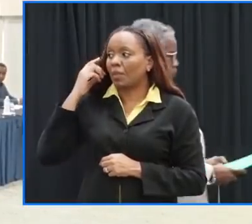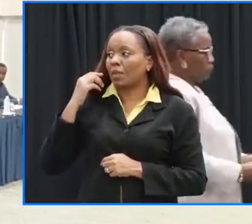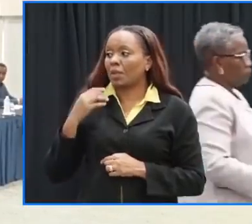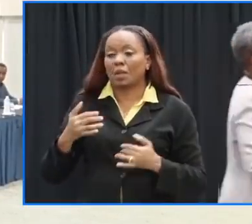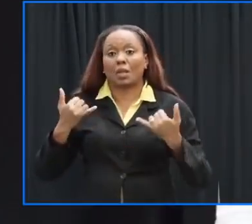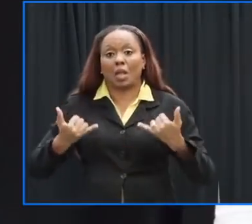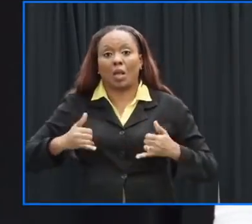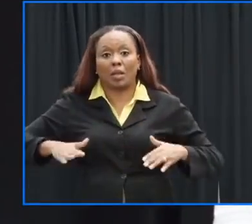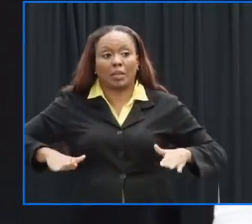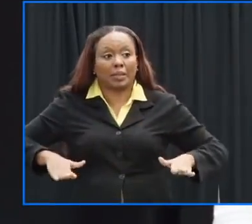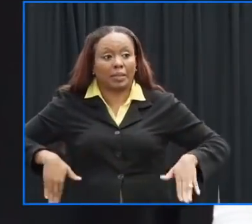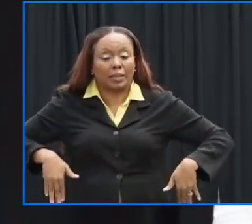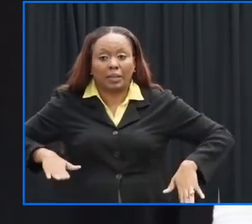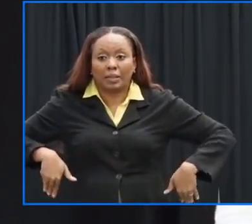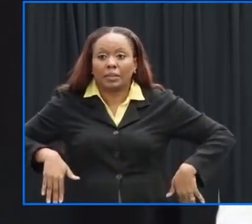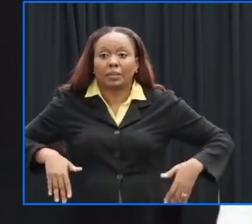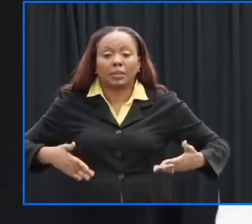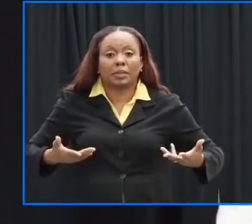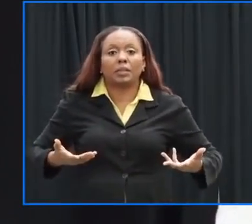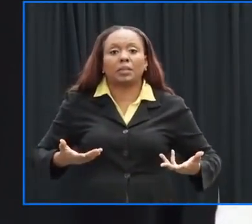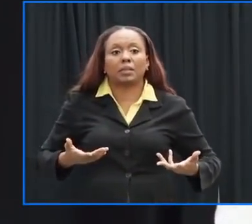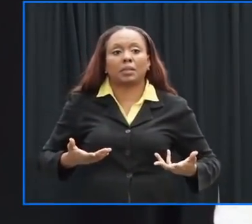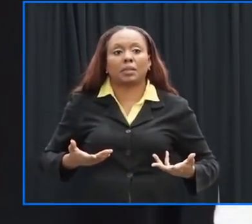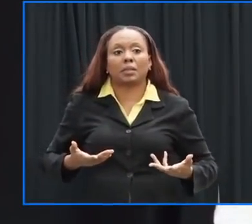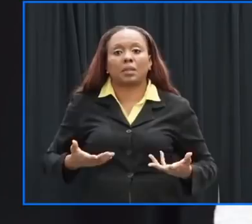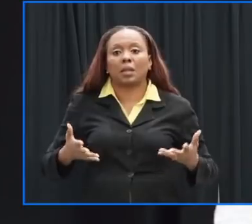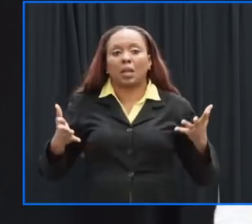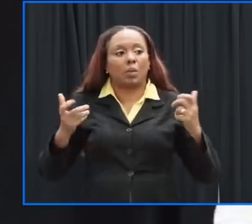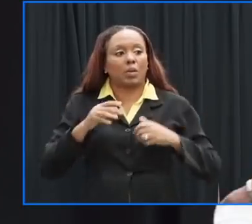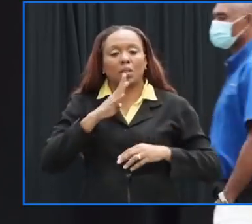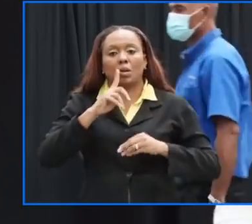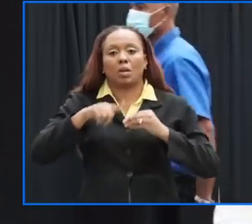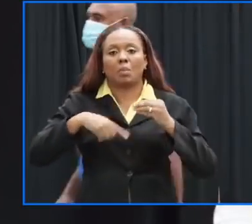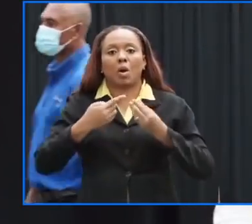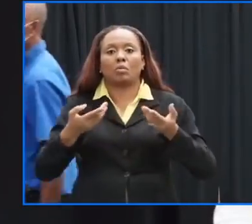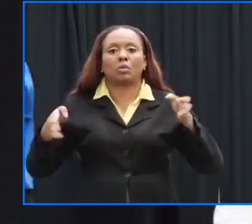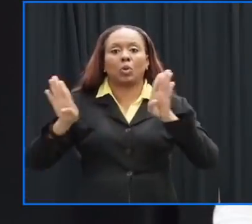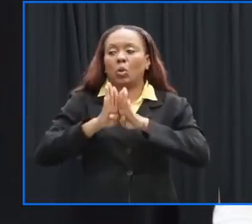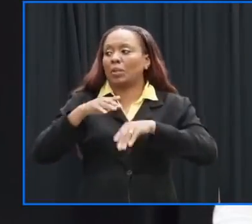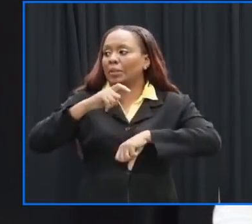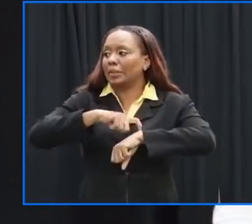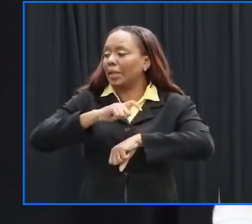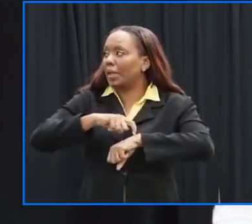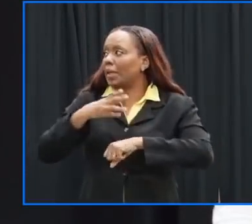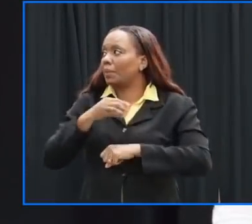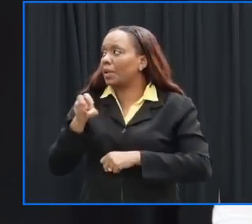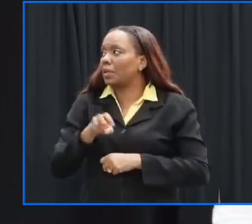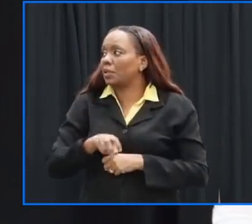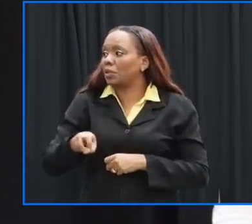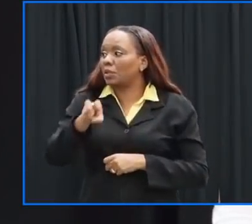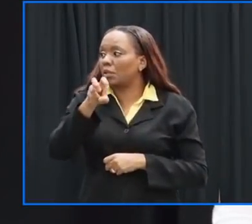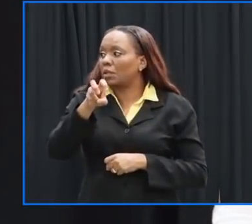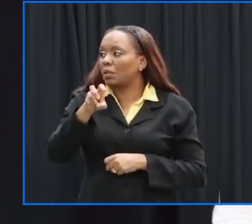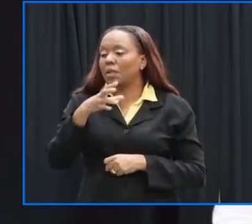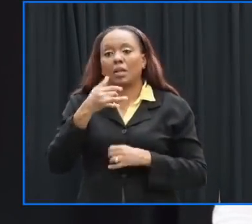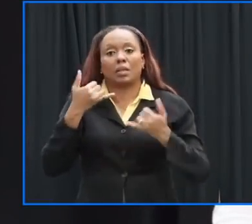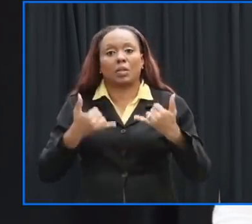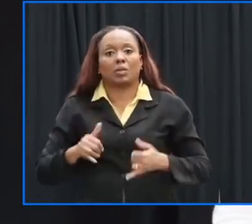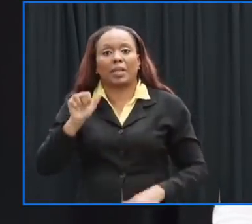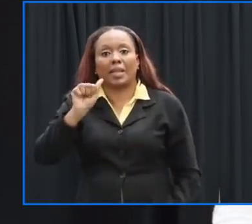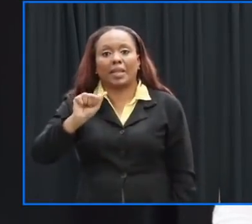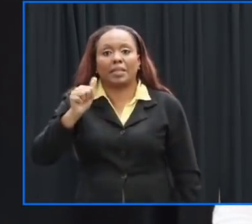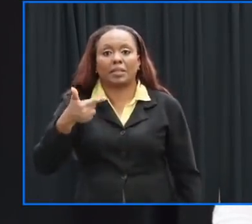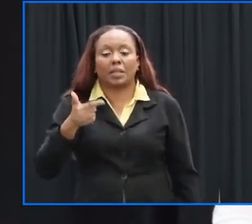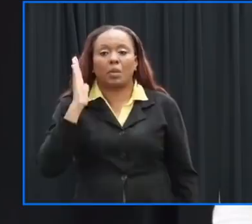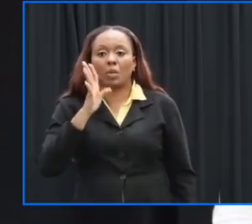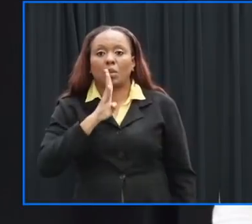the lateness of the hour i think you want to address the shutdown times and the transport times and then i'll ask the attorney general to address